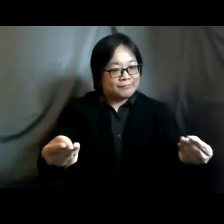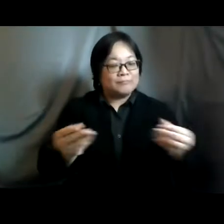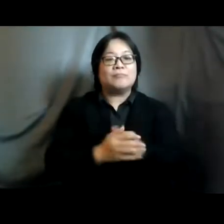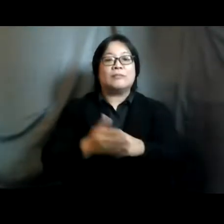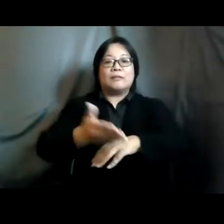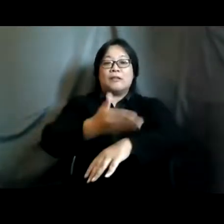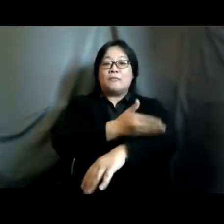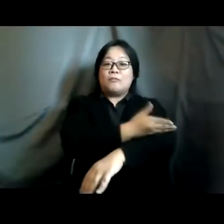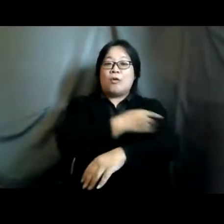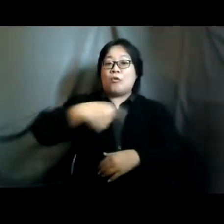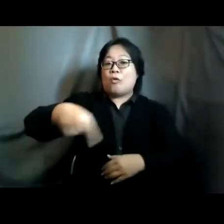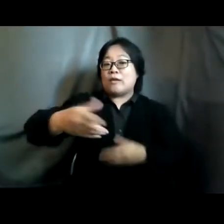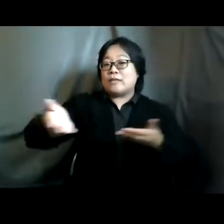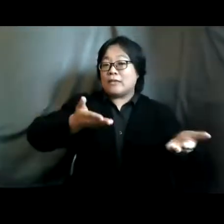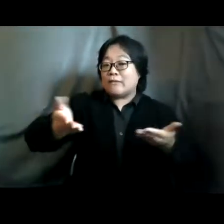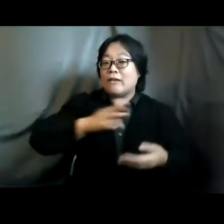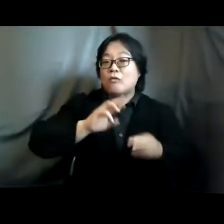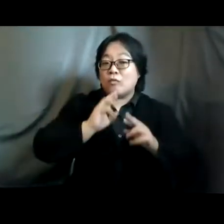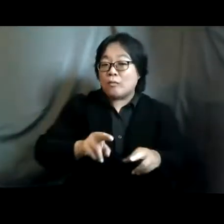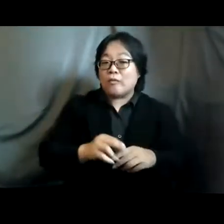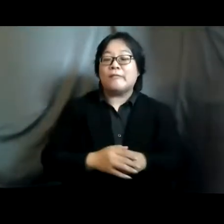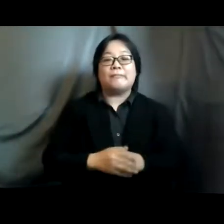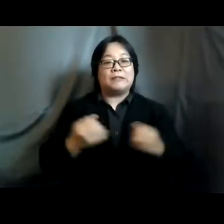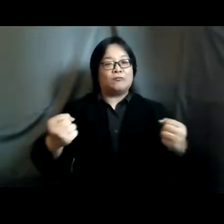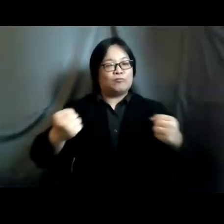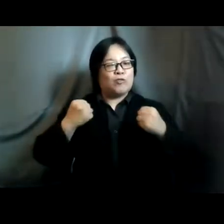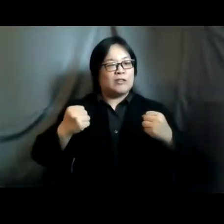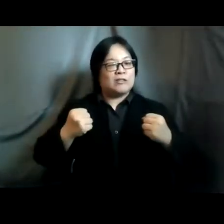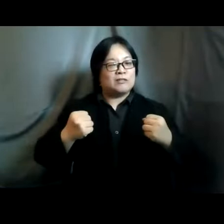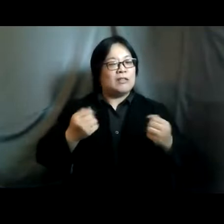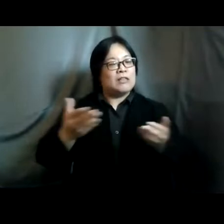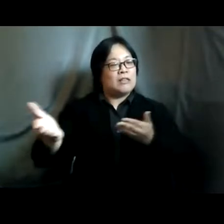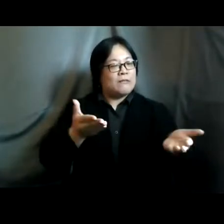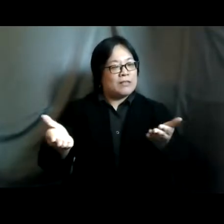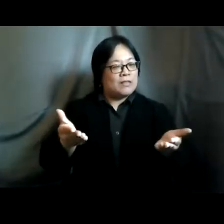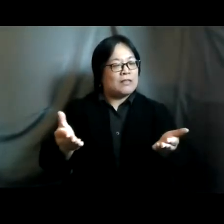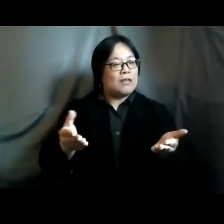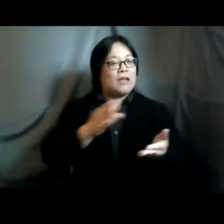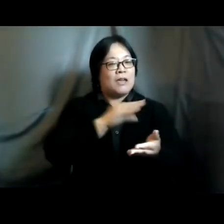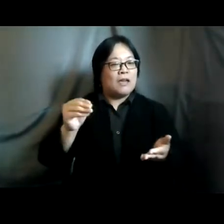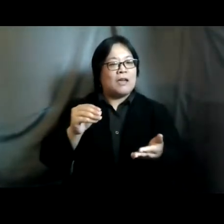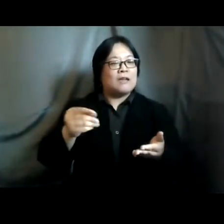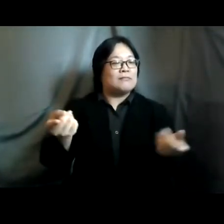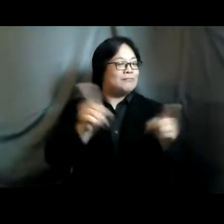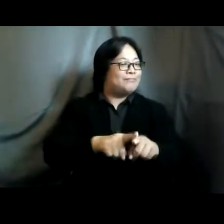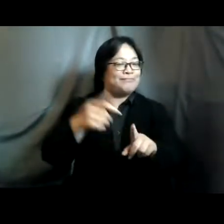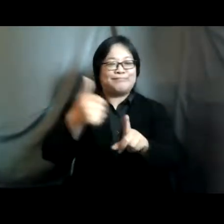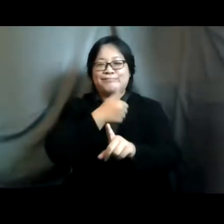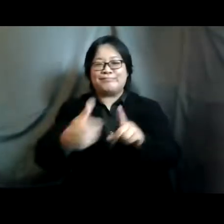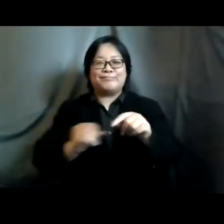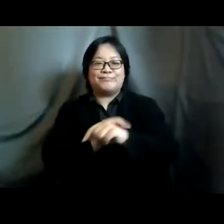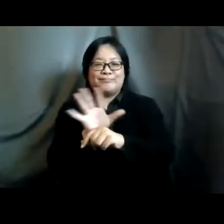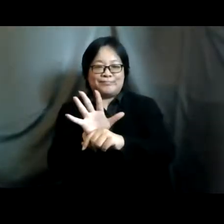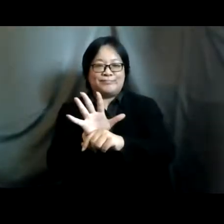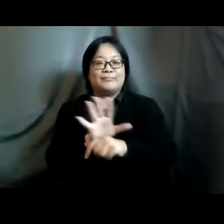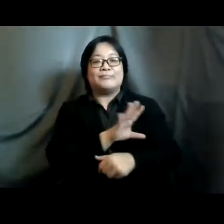quality of services and response strengthen the services for women who experience violence during covet 19 and build a